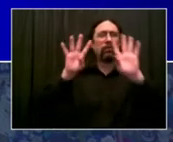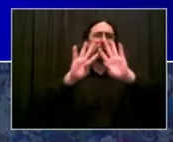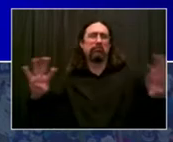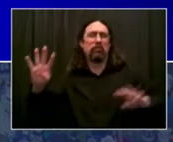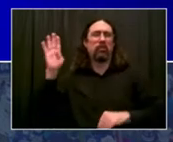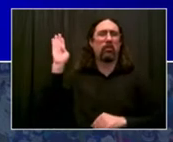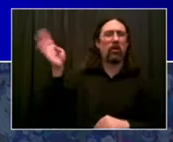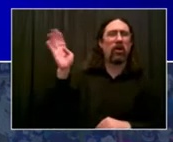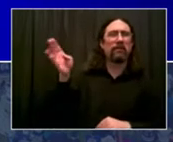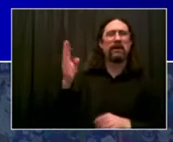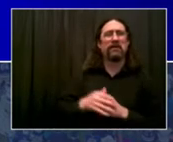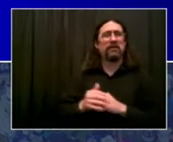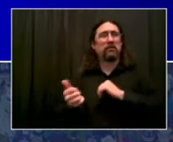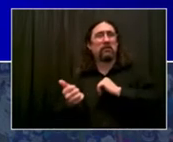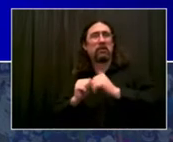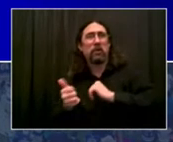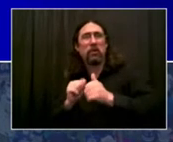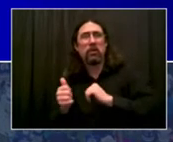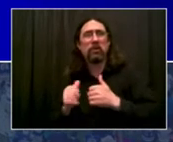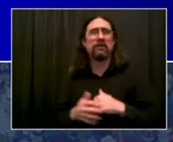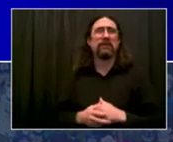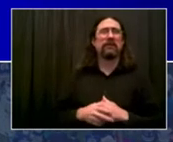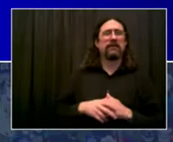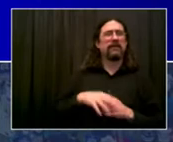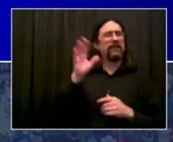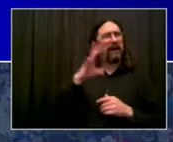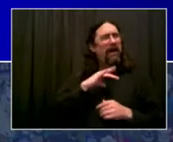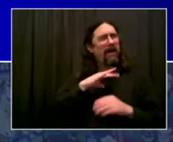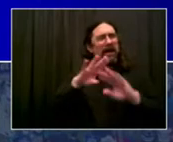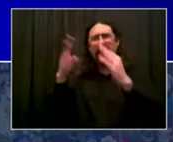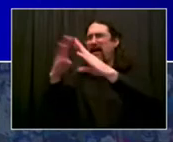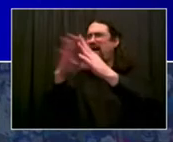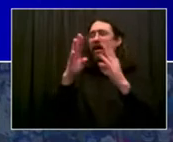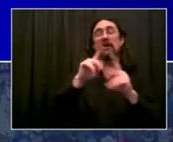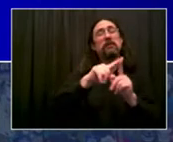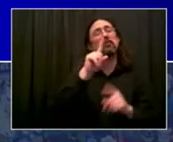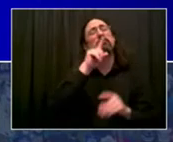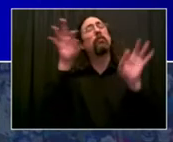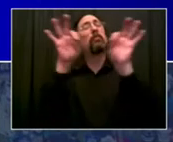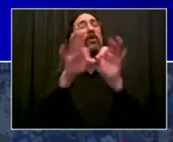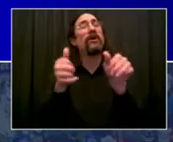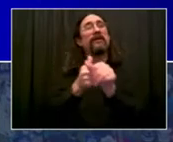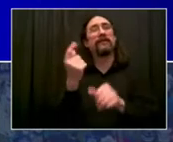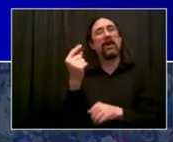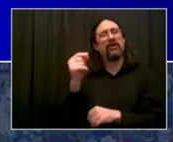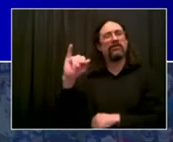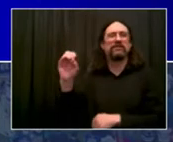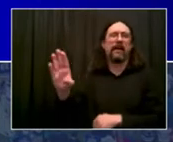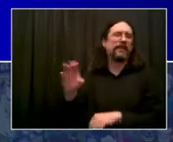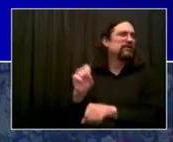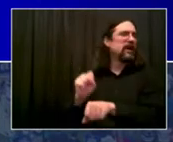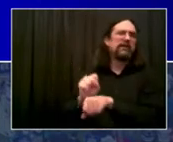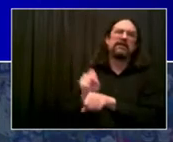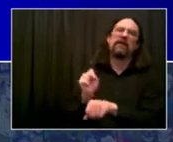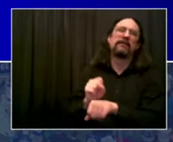for all those cooks, and waiters, and bartenders, and folks who work in the kitchen, for the small business owners, the